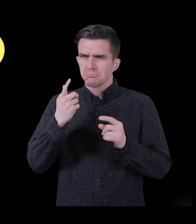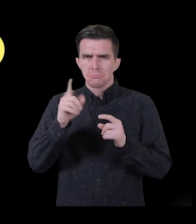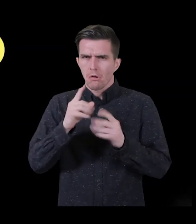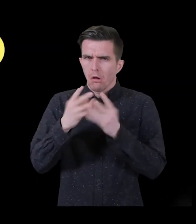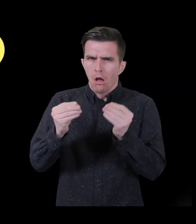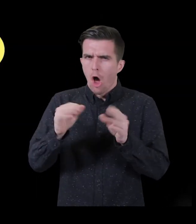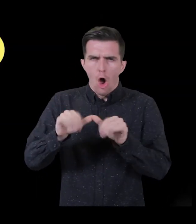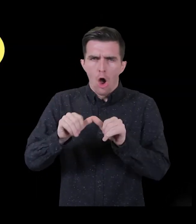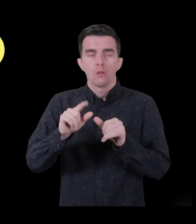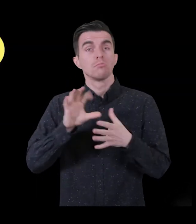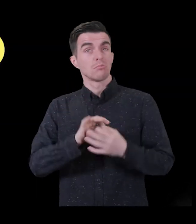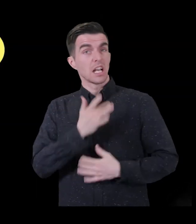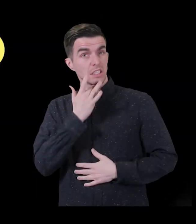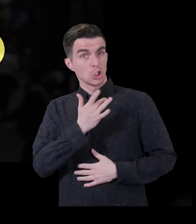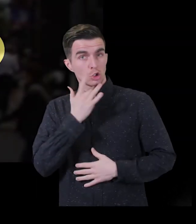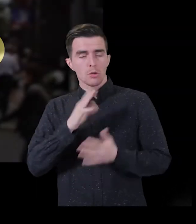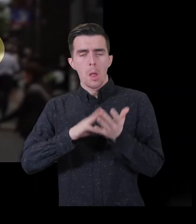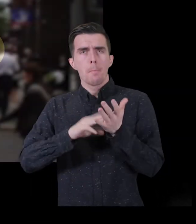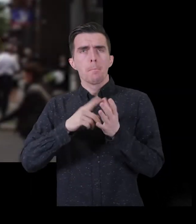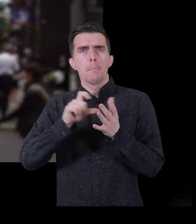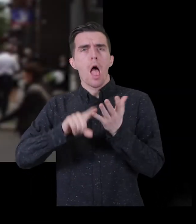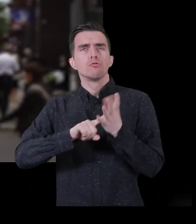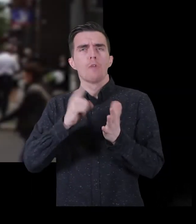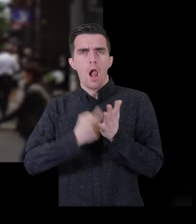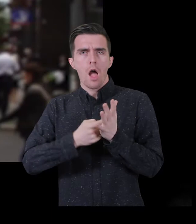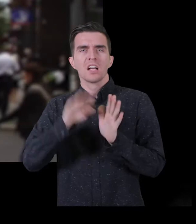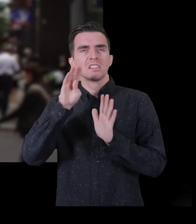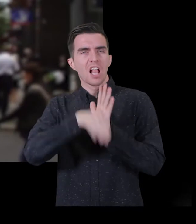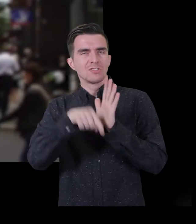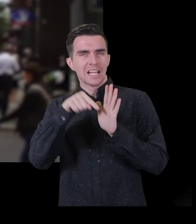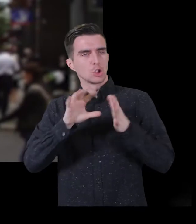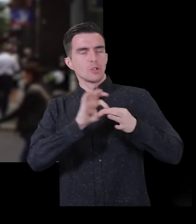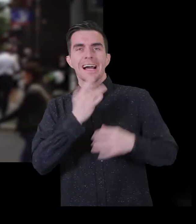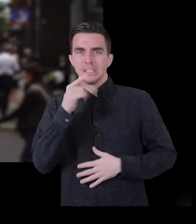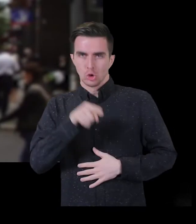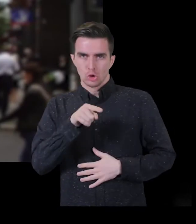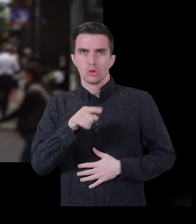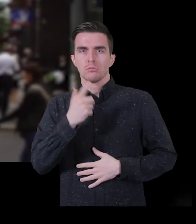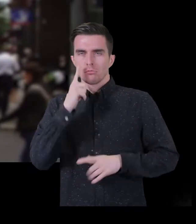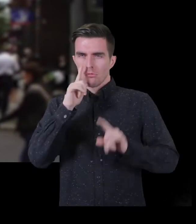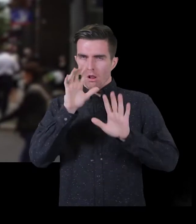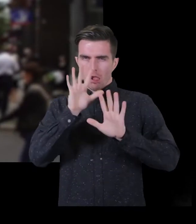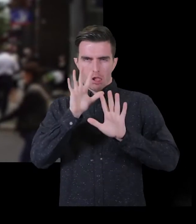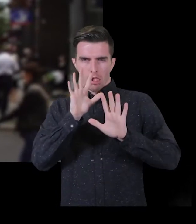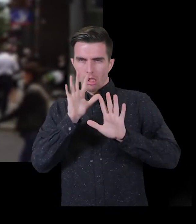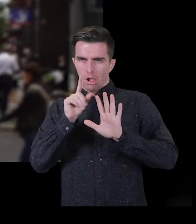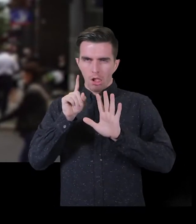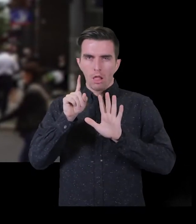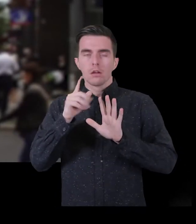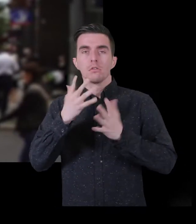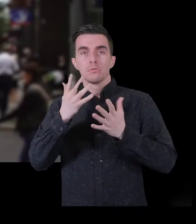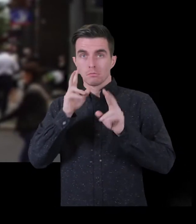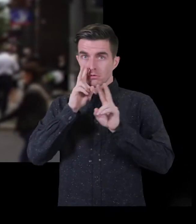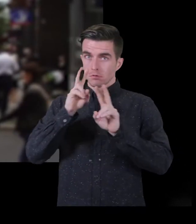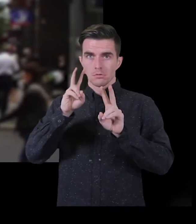age-related macular degeneration. This is a loss of central vision which makes it hard for a person to see things